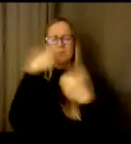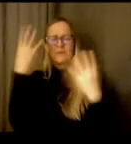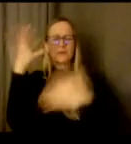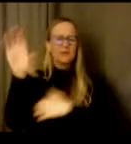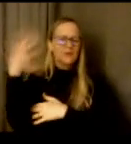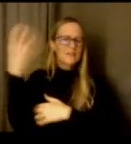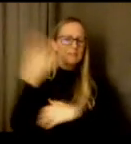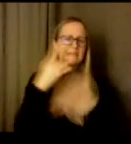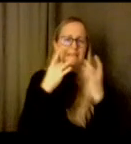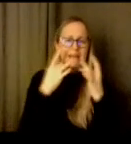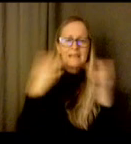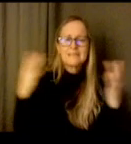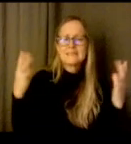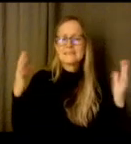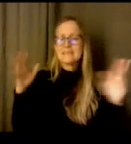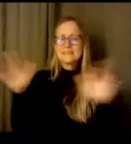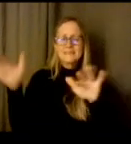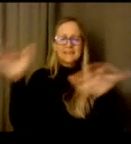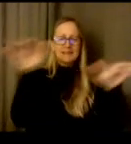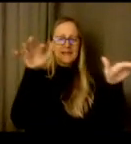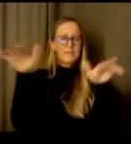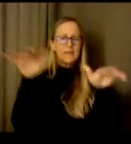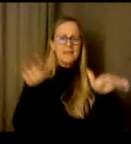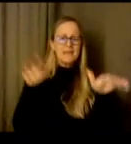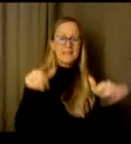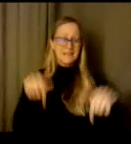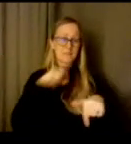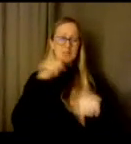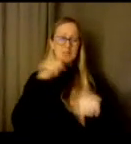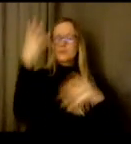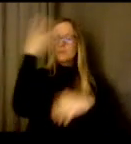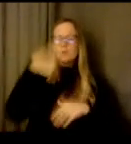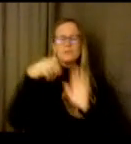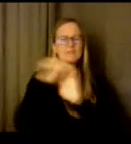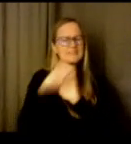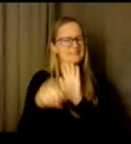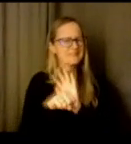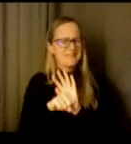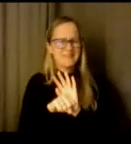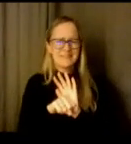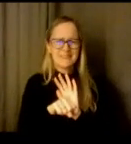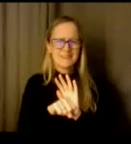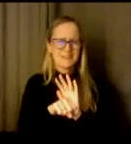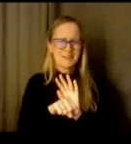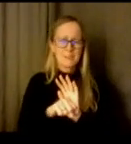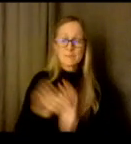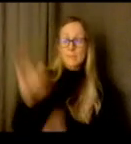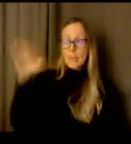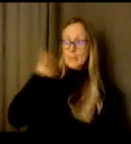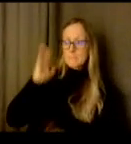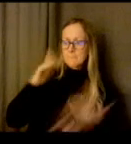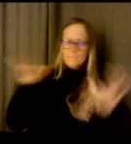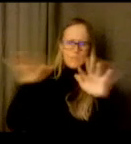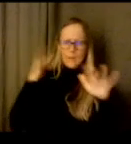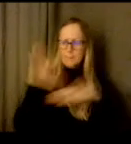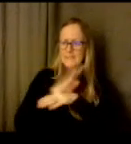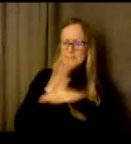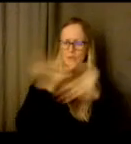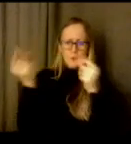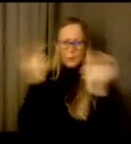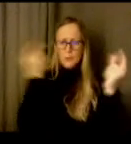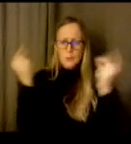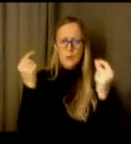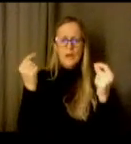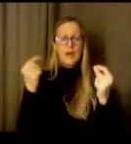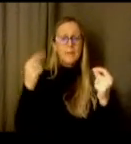um this is a beautiful state you know um whereas before we're in the hustle and the bustle but this pandemic has slowed